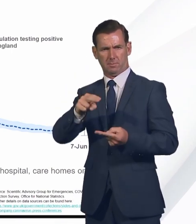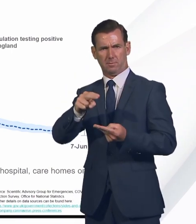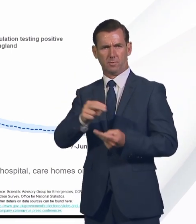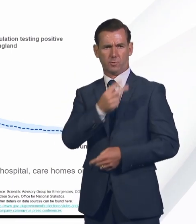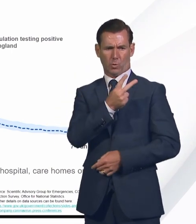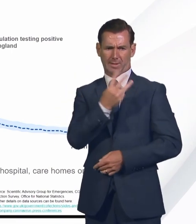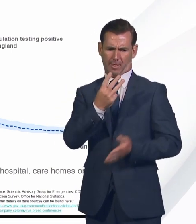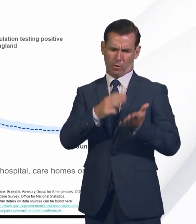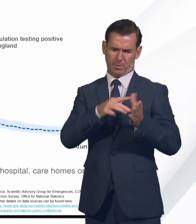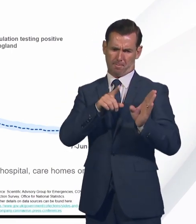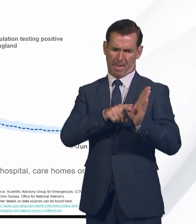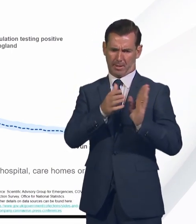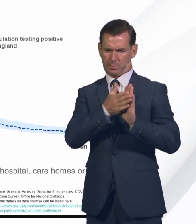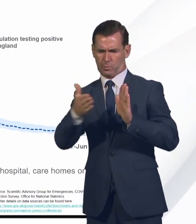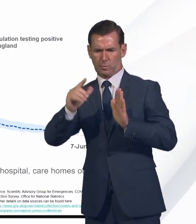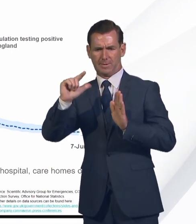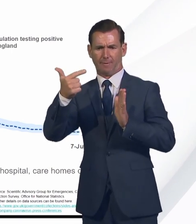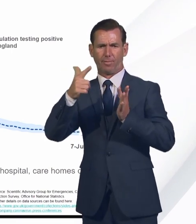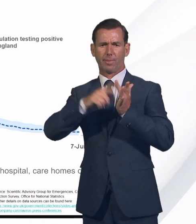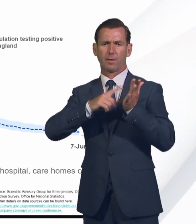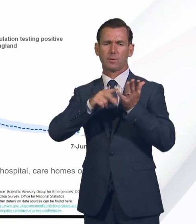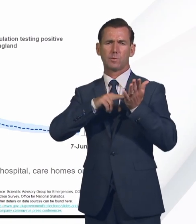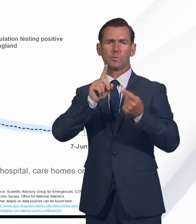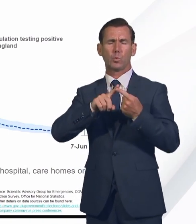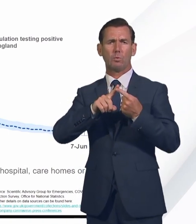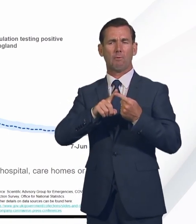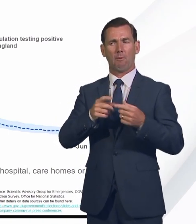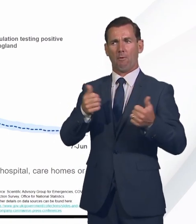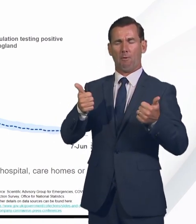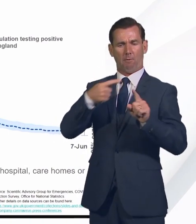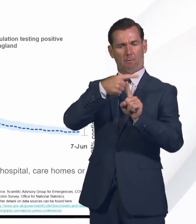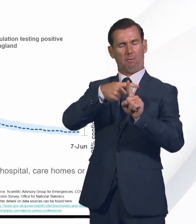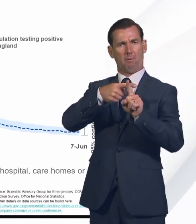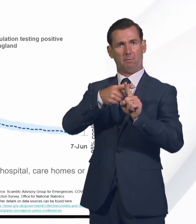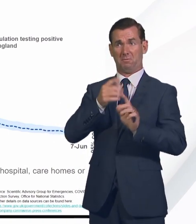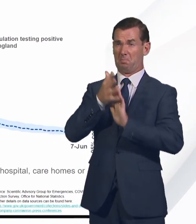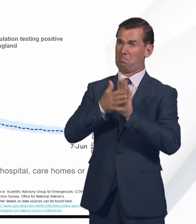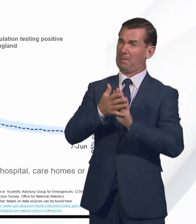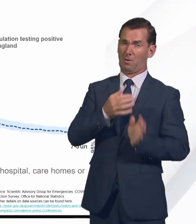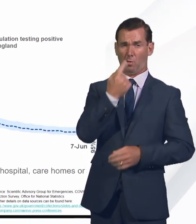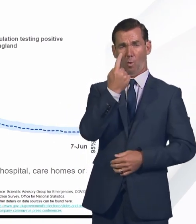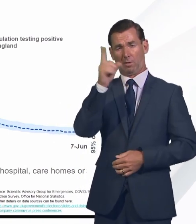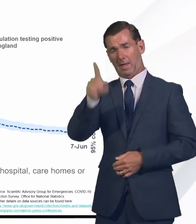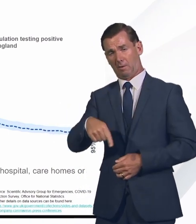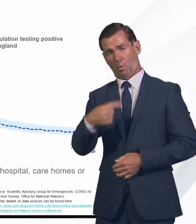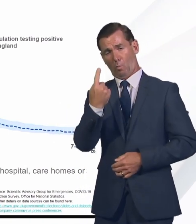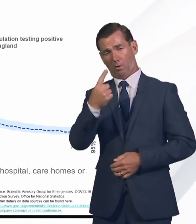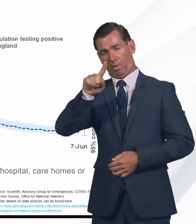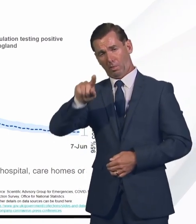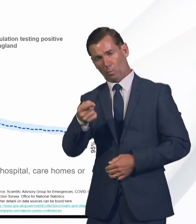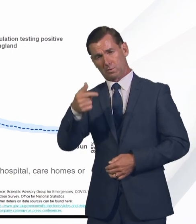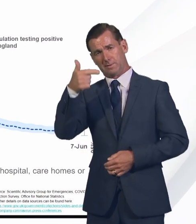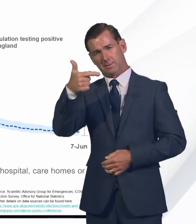June. This is encouraging progress and suggests that around 1 in 1,700 people